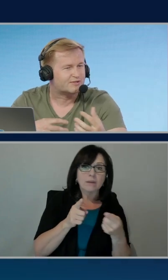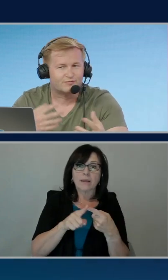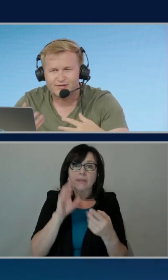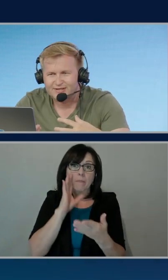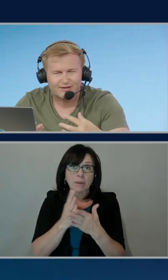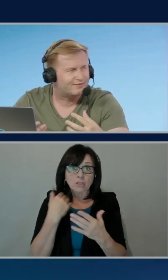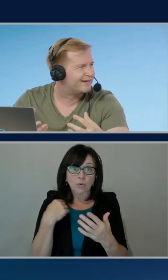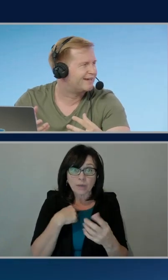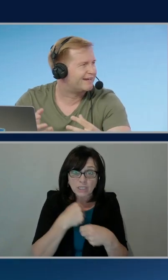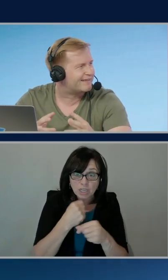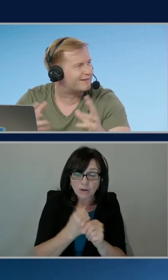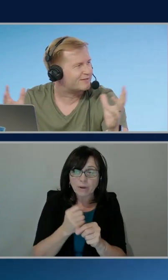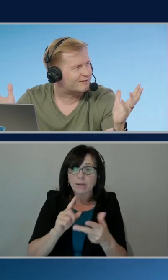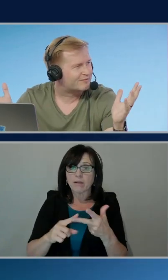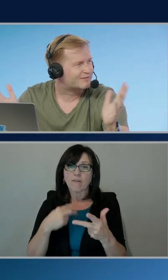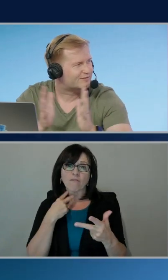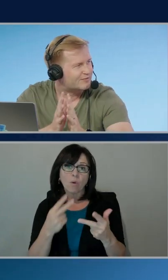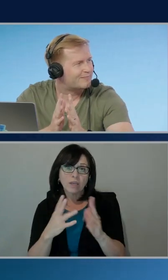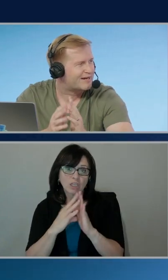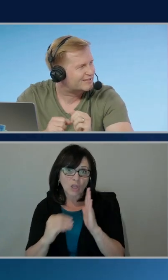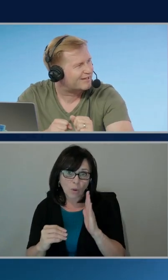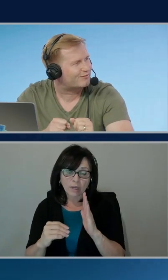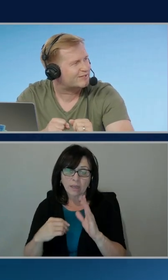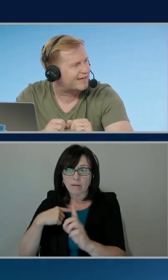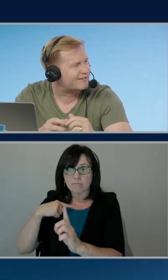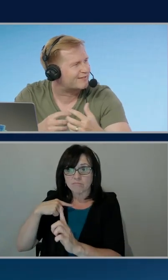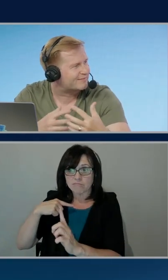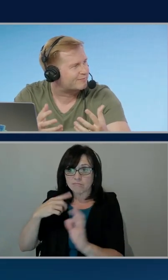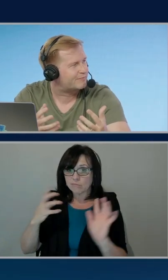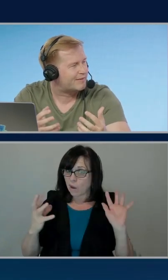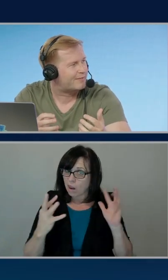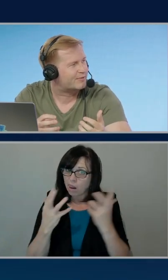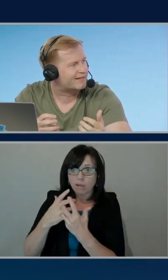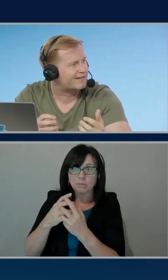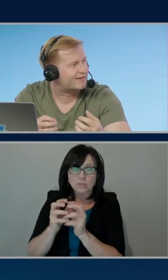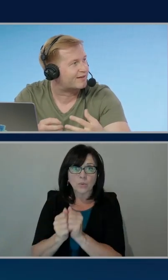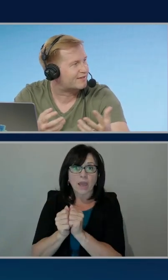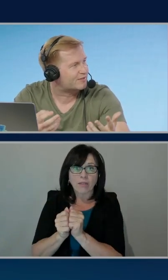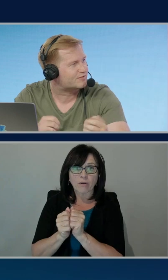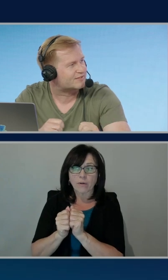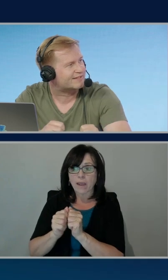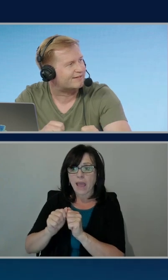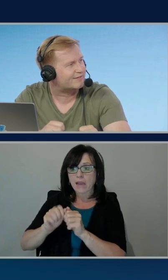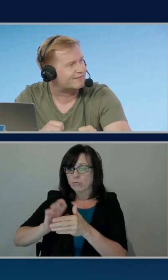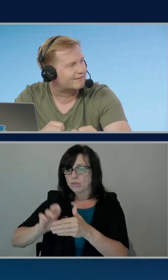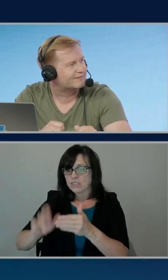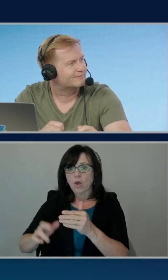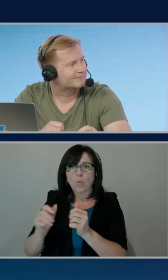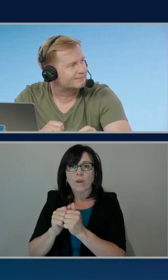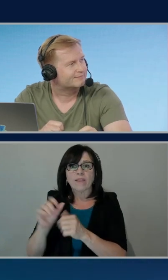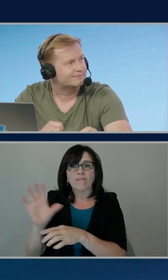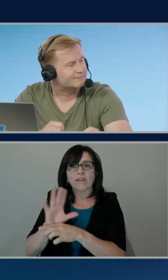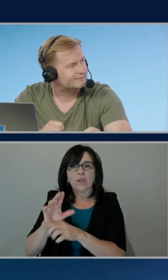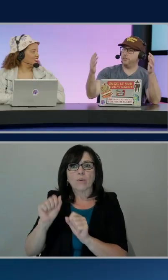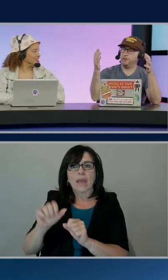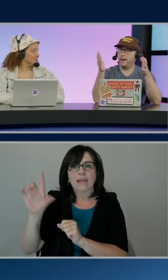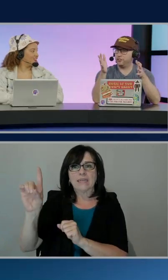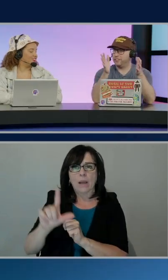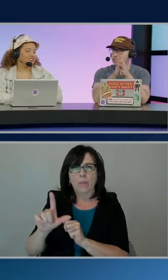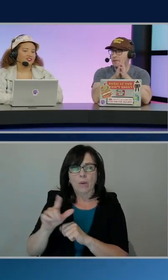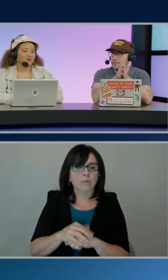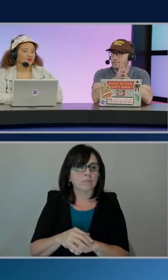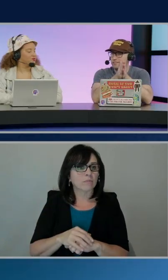we're doing some voice cloning, and then sort of mashing that all together and outputting a video that the users could download. Very nice. So you